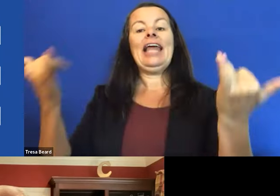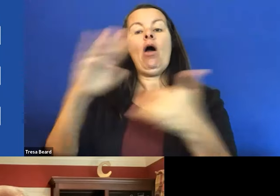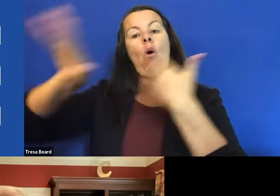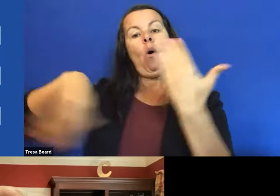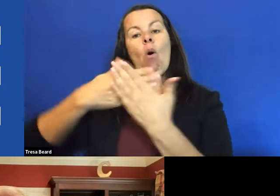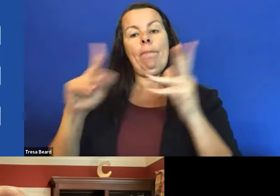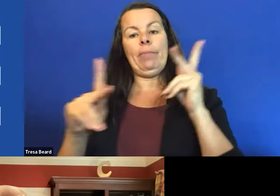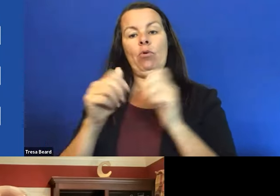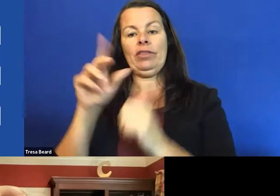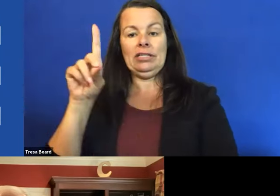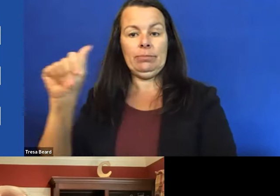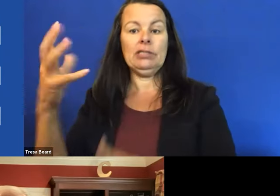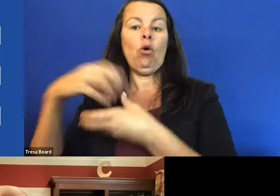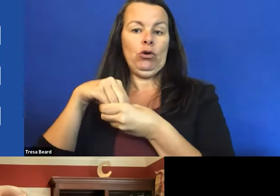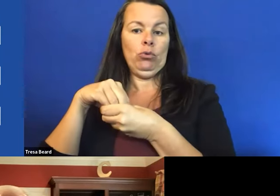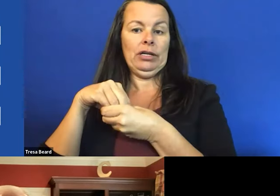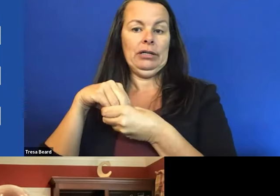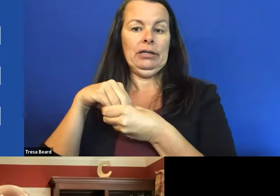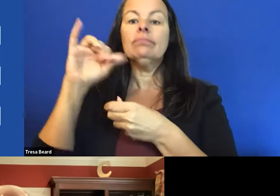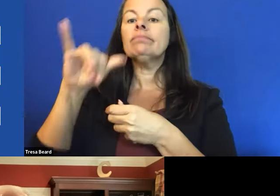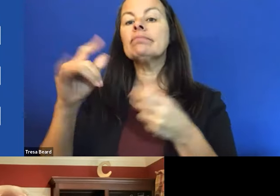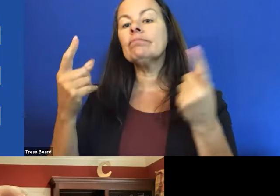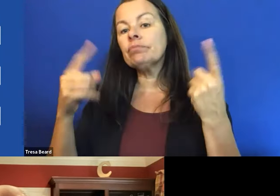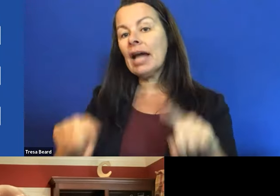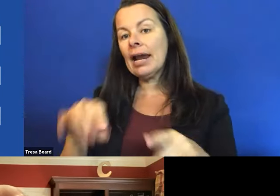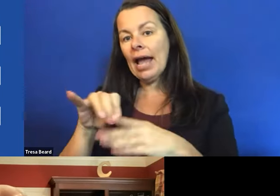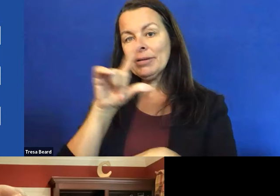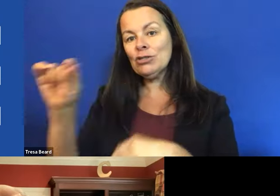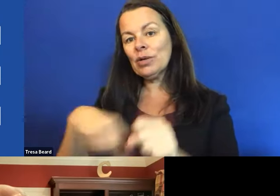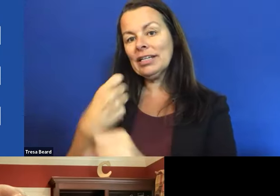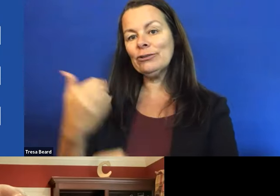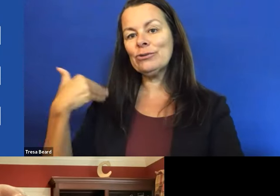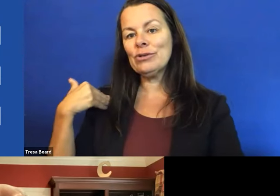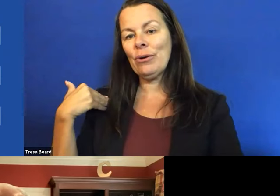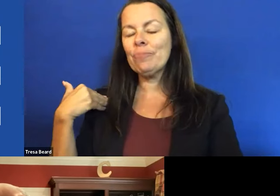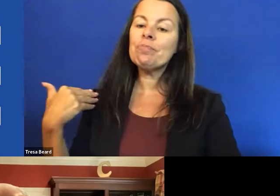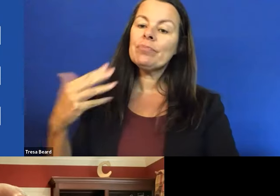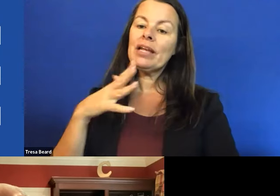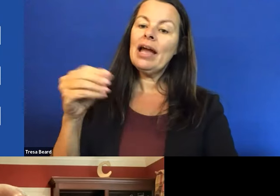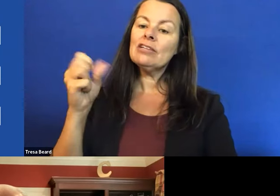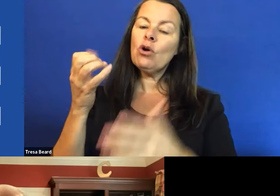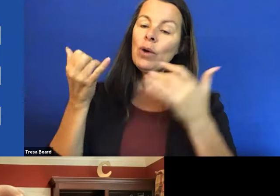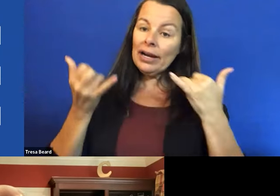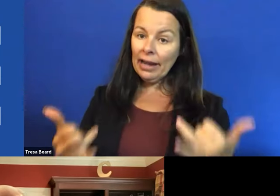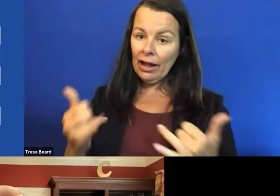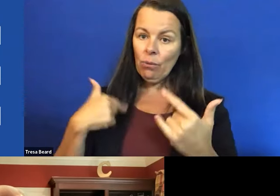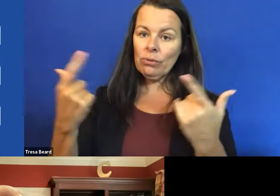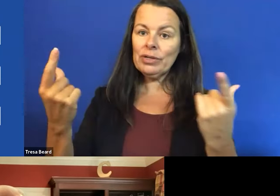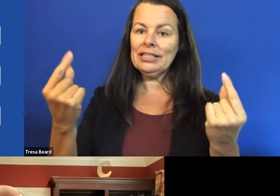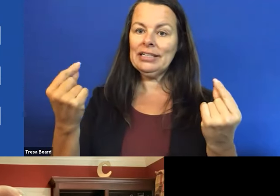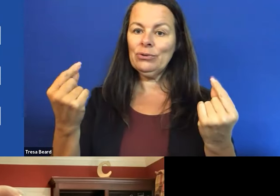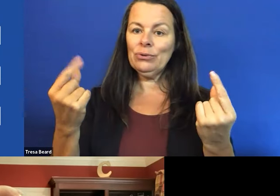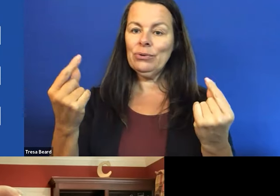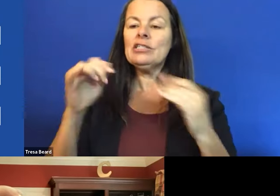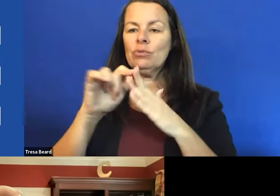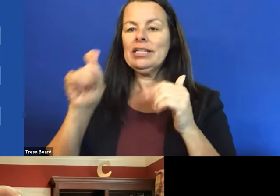included. And that, that happened 20 years ago. And so now what we need to do is to try